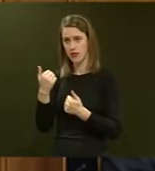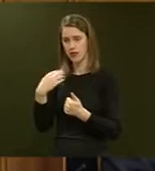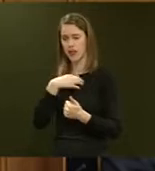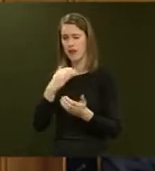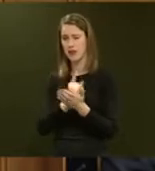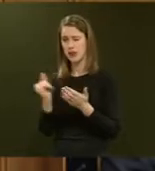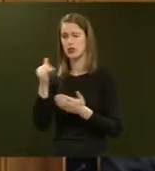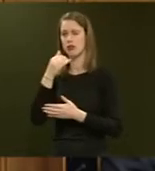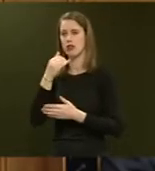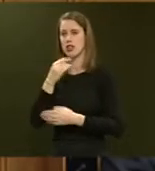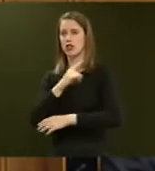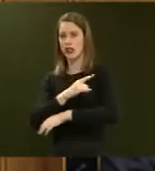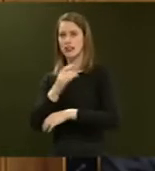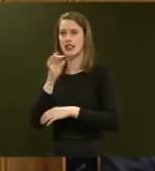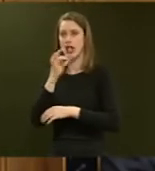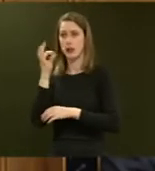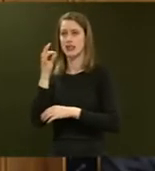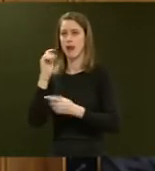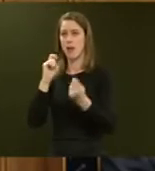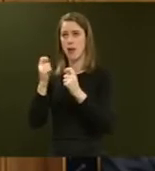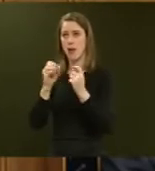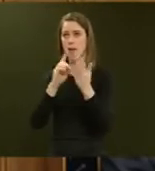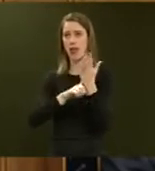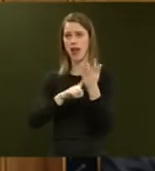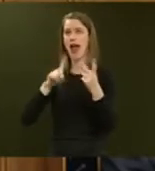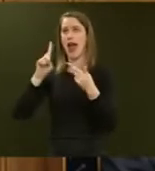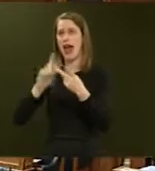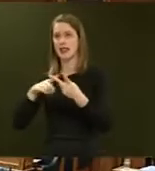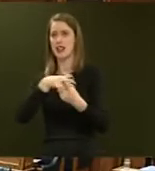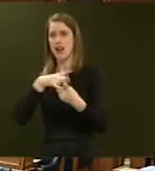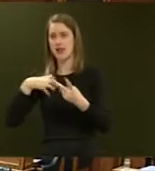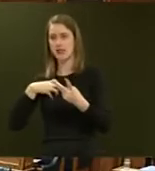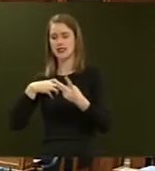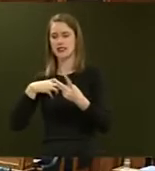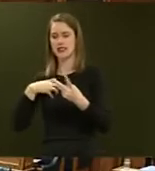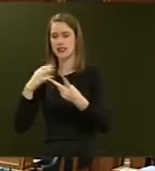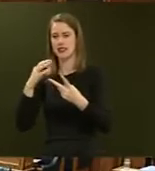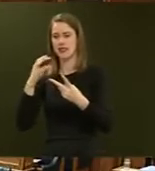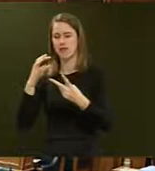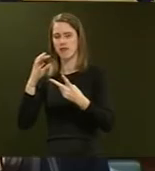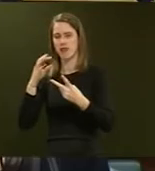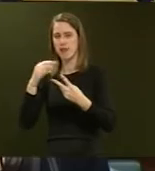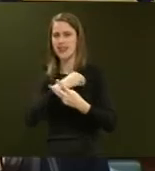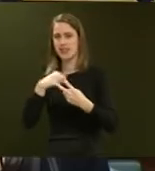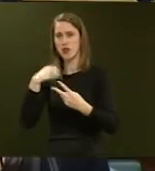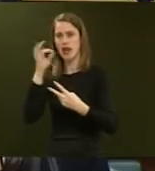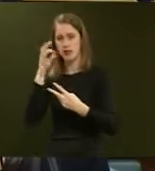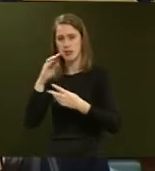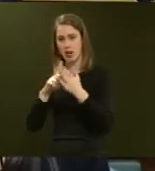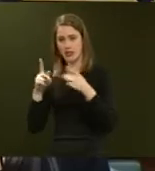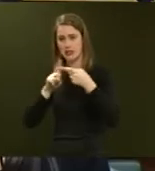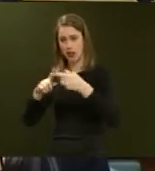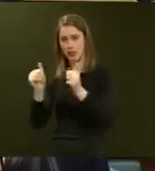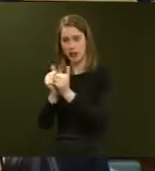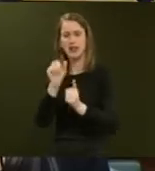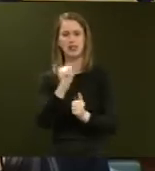drugs medicinal cannabis amendment bill and the Government's medicinal cannabis policies? The Honourable Dr David Clarke. Mr Speaker, yes, New Zealanders are